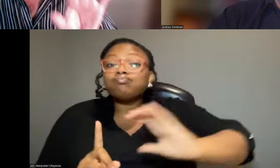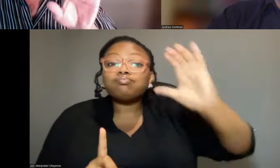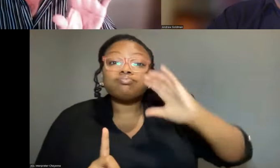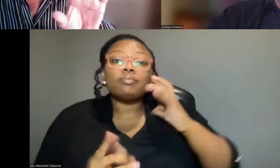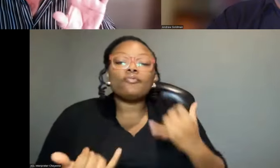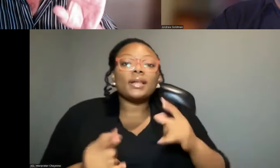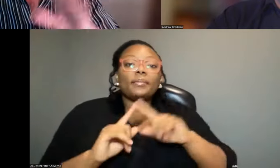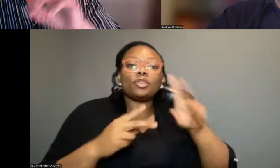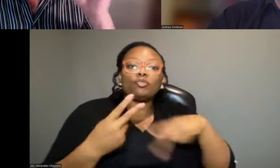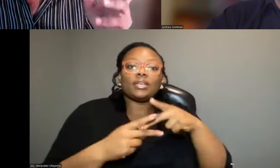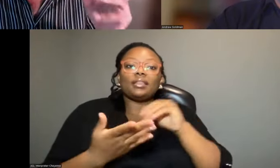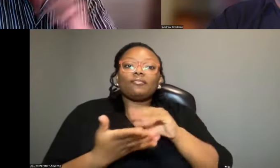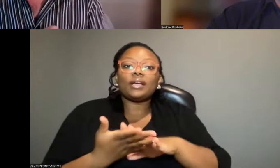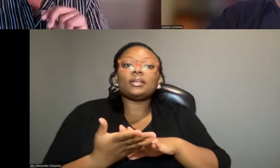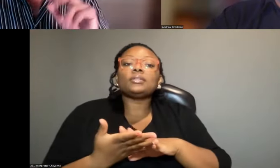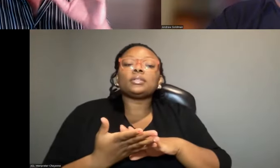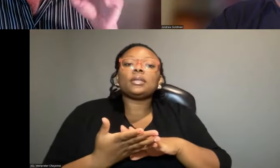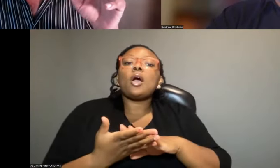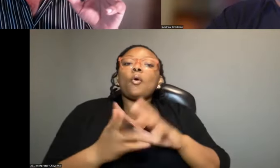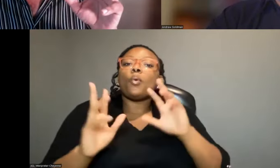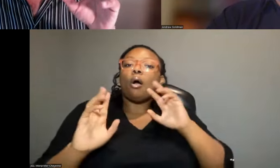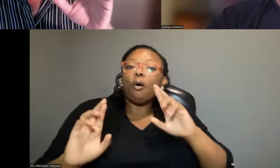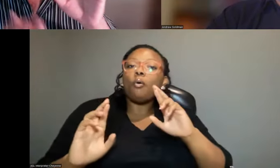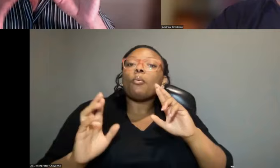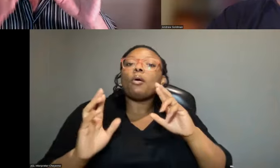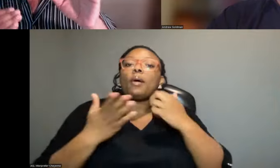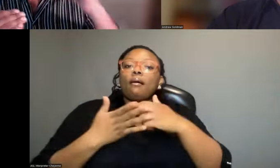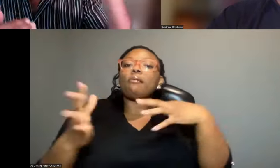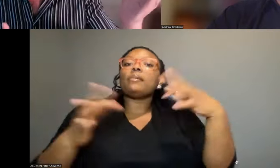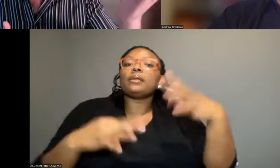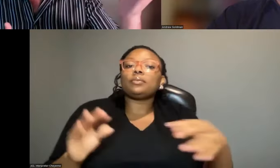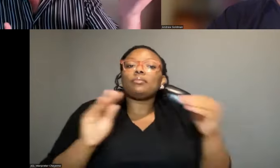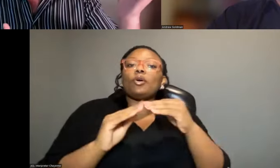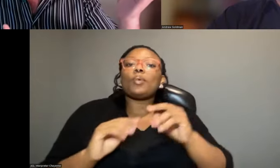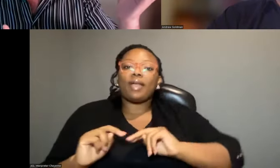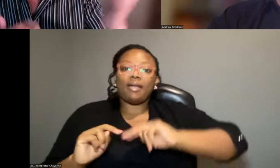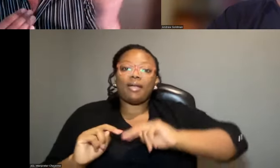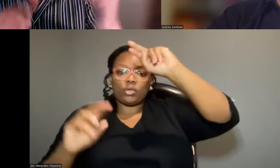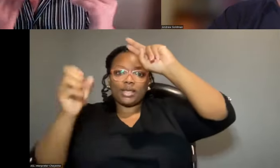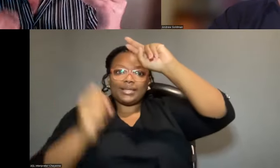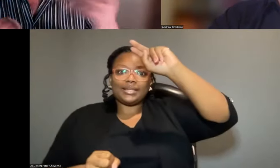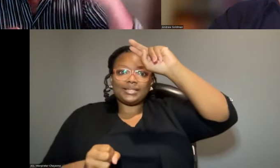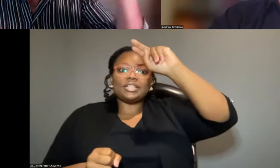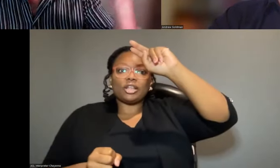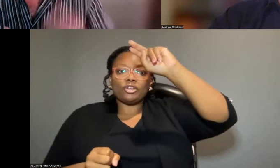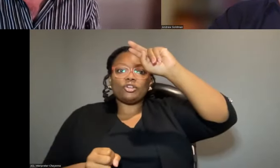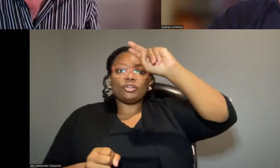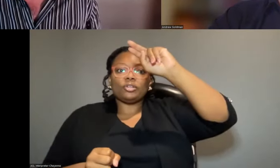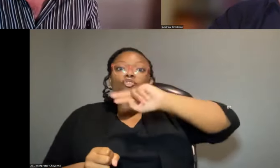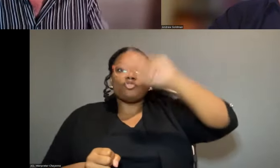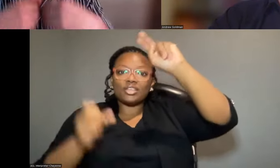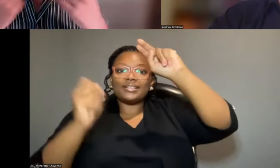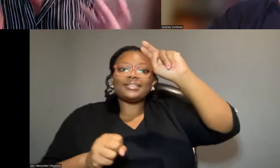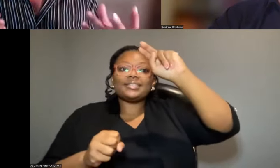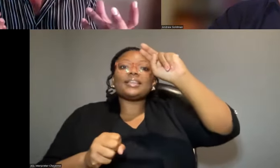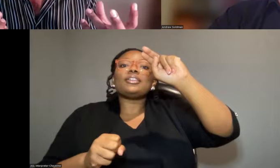Those are the type of records, which I hope will help explain why we have northern and southern hemisphere, sorry, southern and northern hemisphere